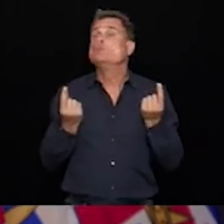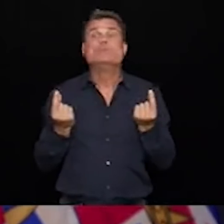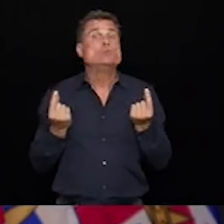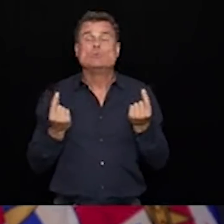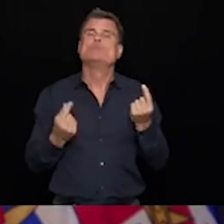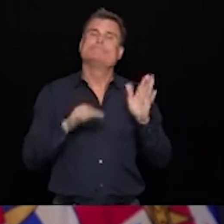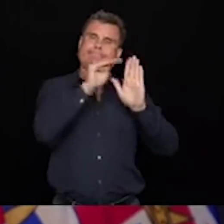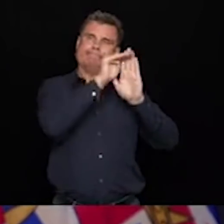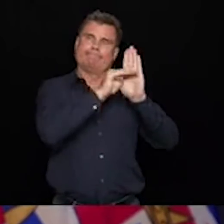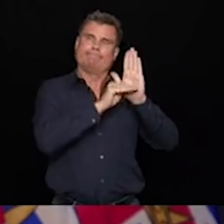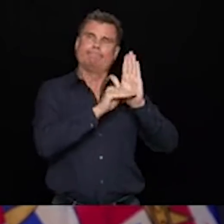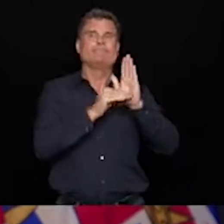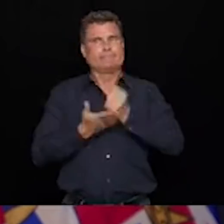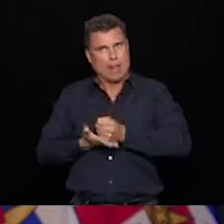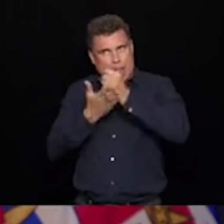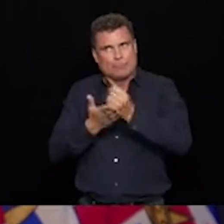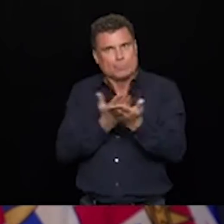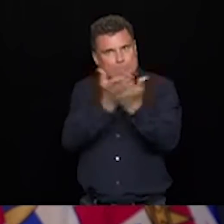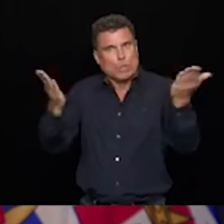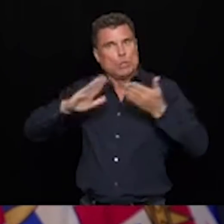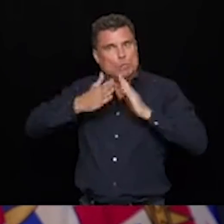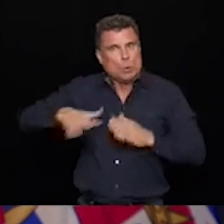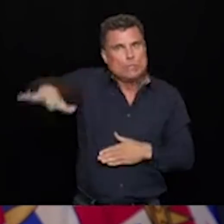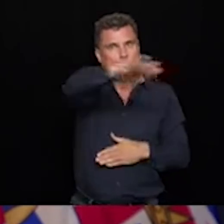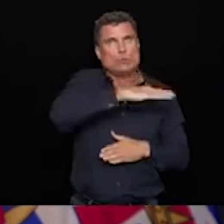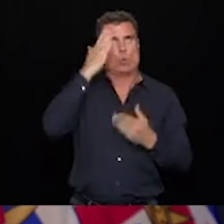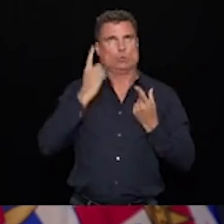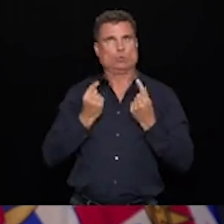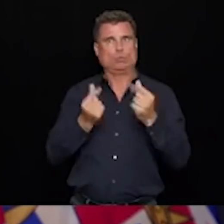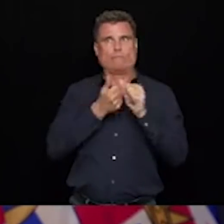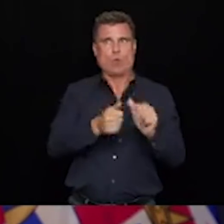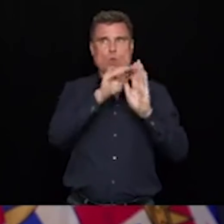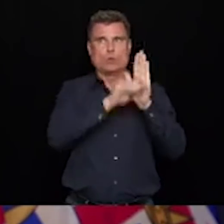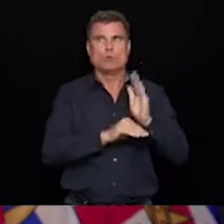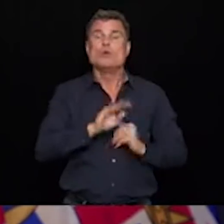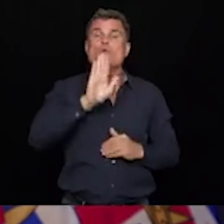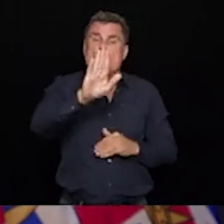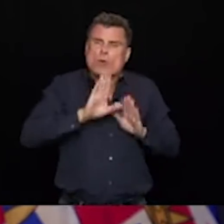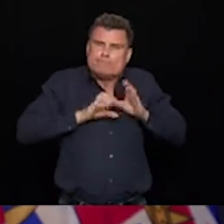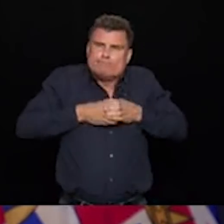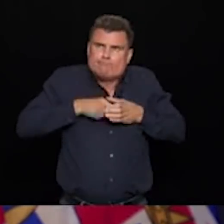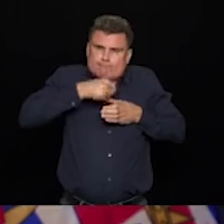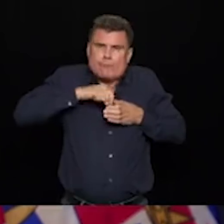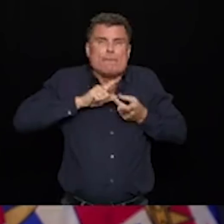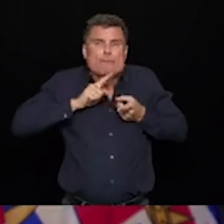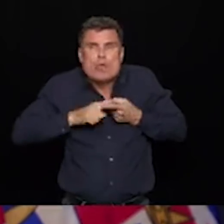is to stick with that same group, small group of friends, the same colleagues, the same classmates.